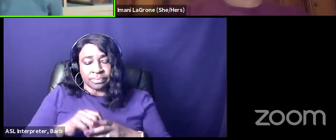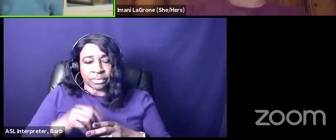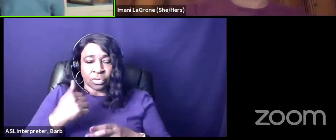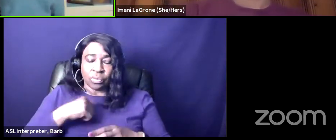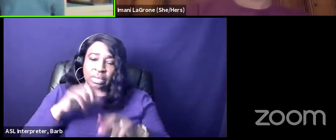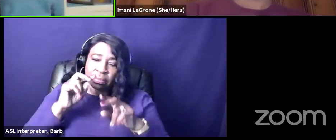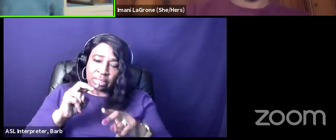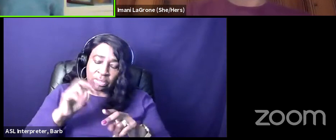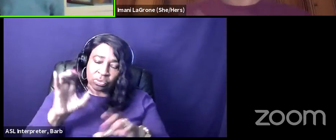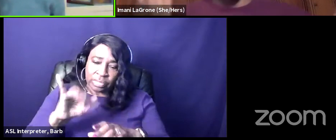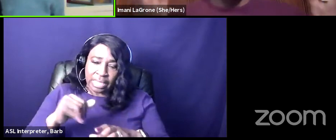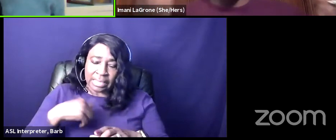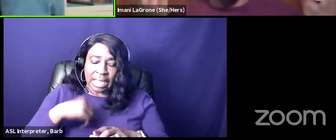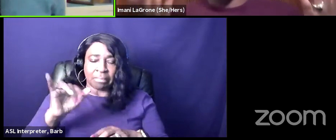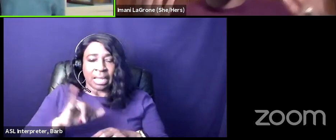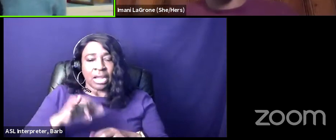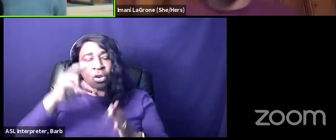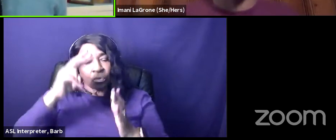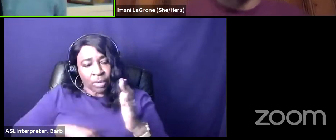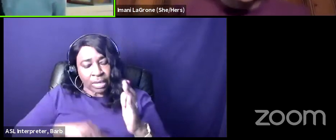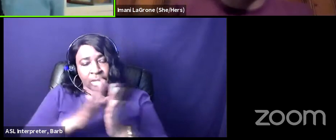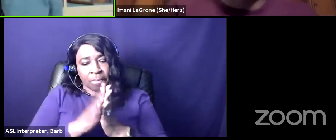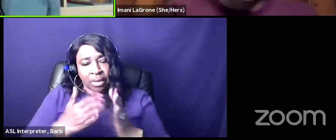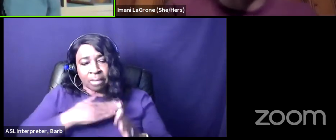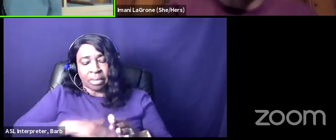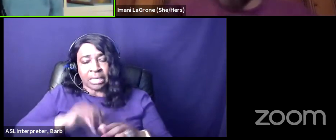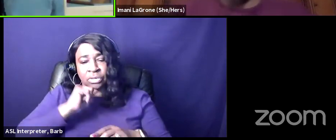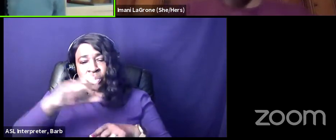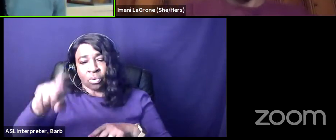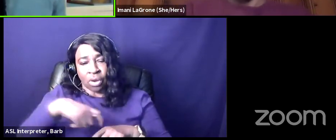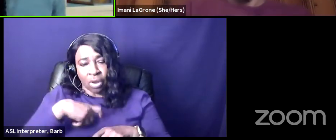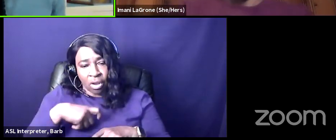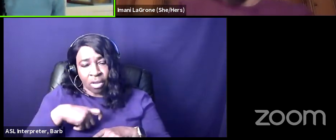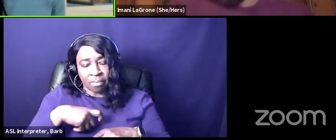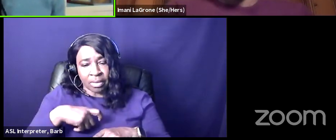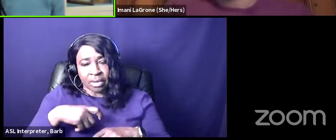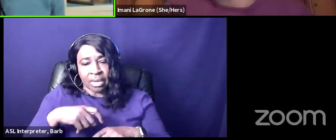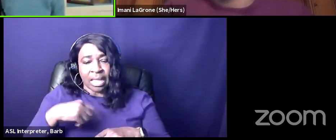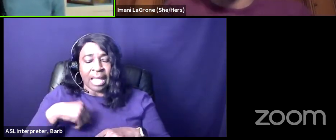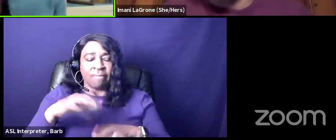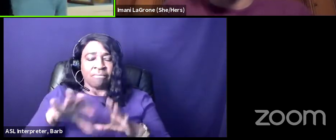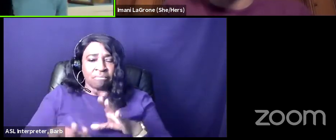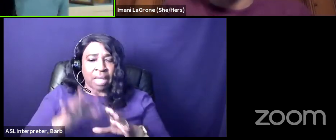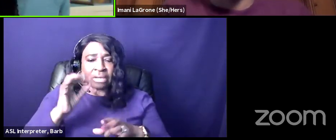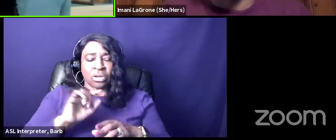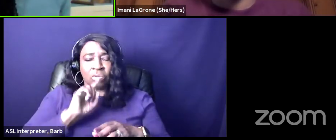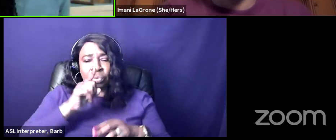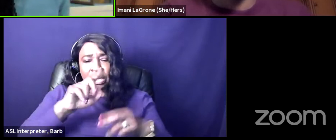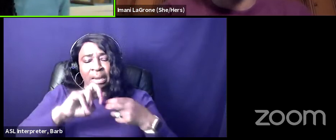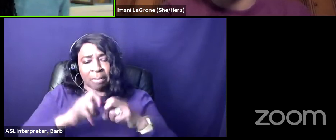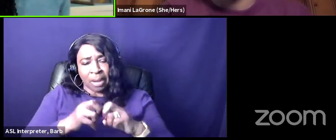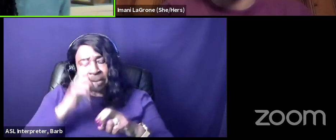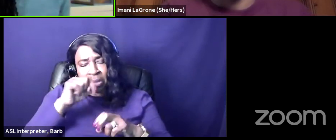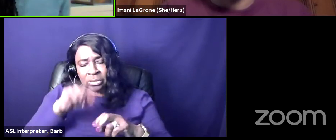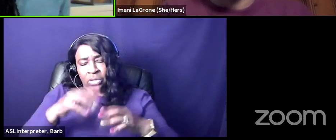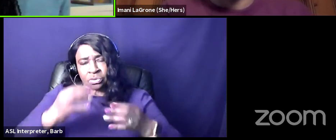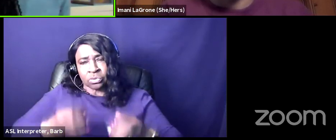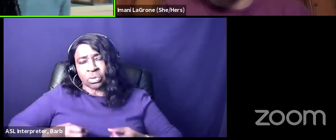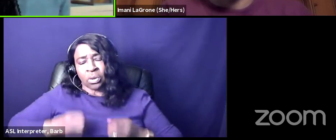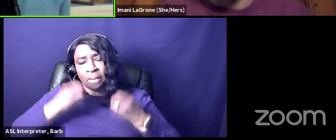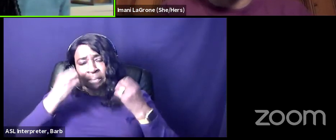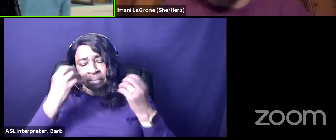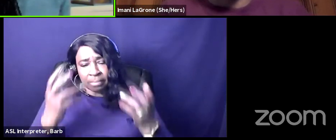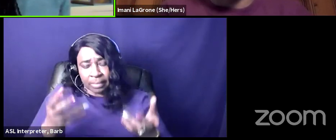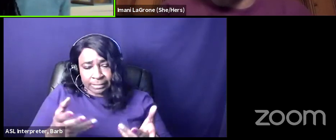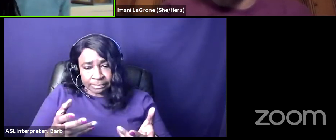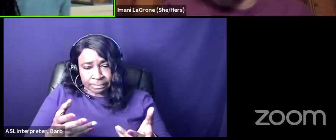so i'm like read the book and please don't call me right i find them really problematic because they're so um